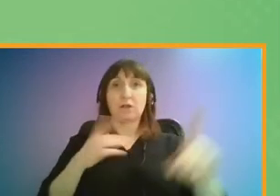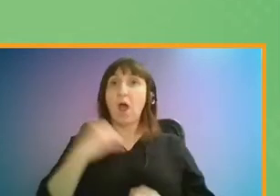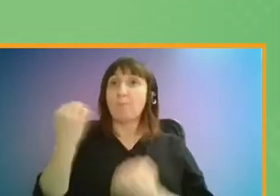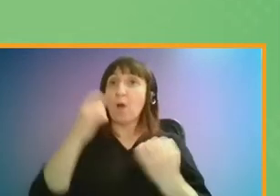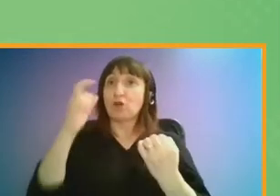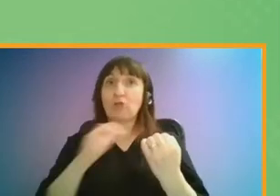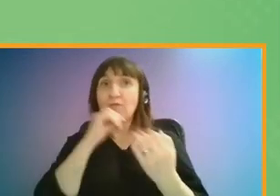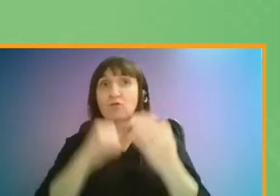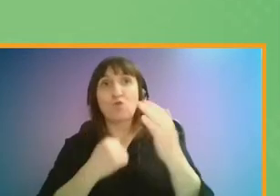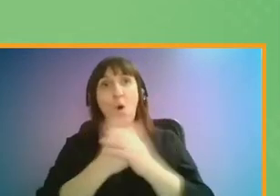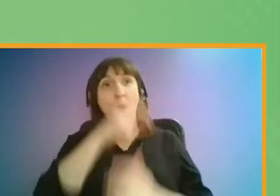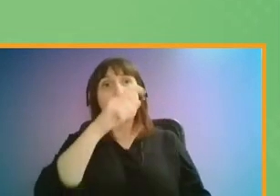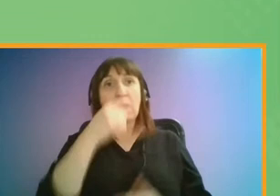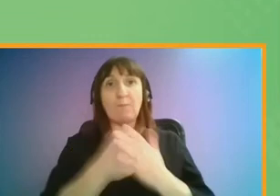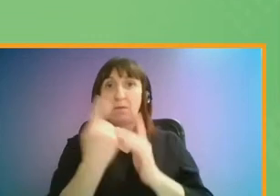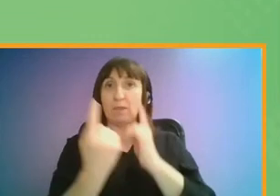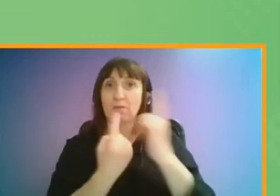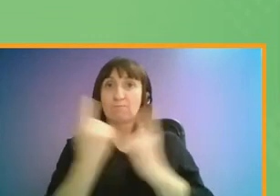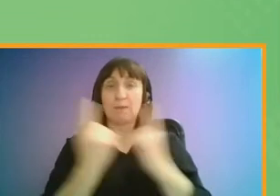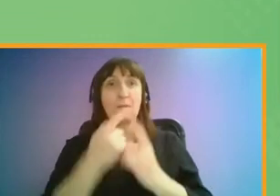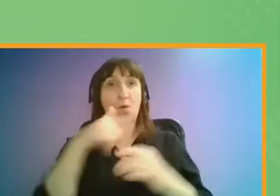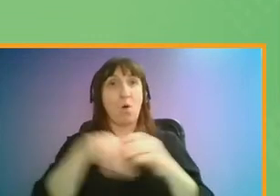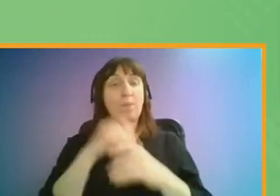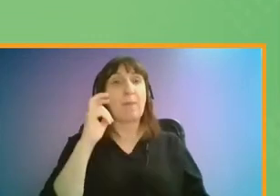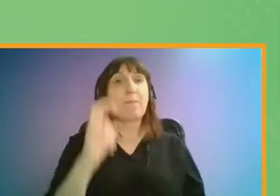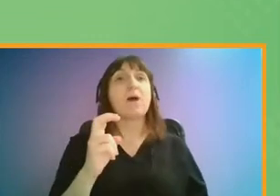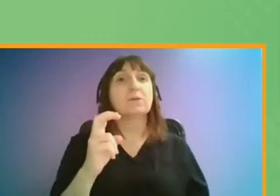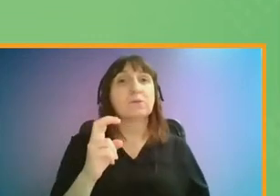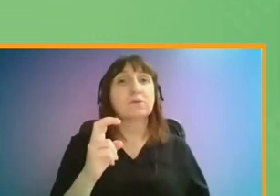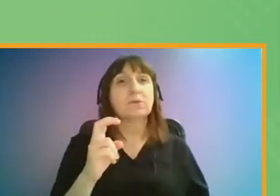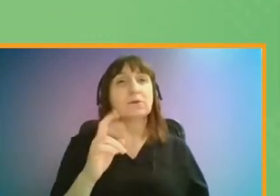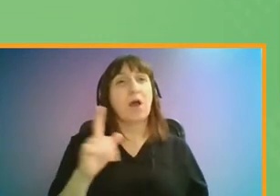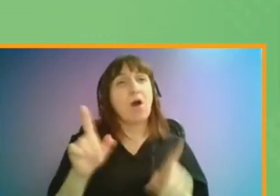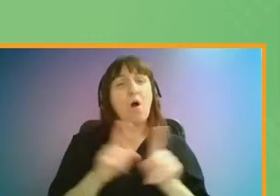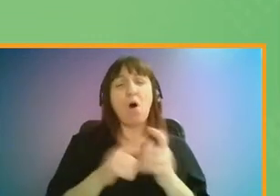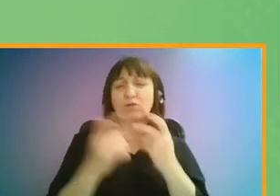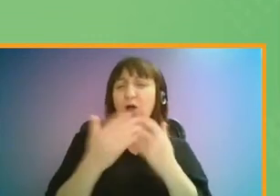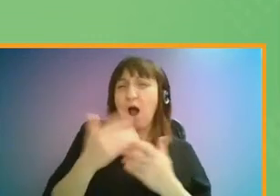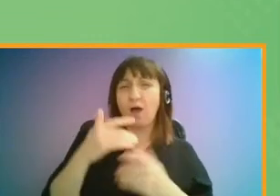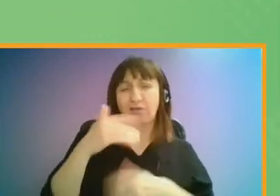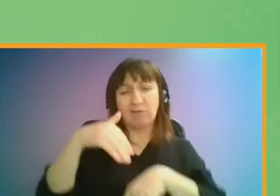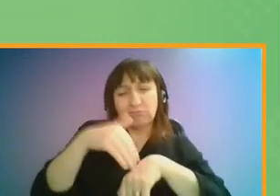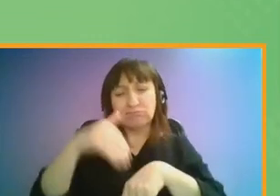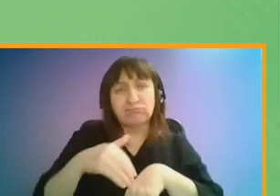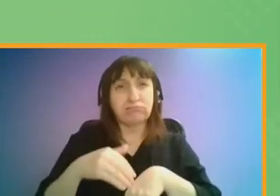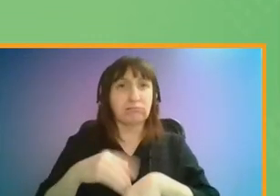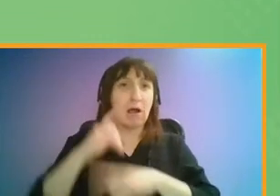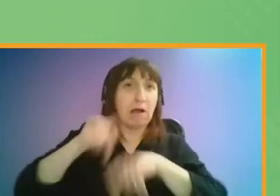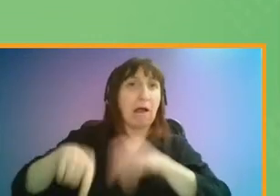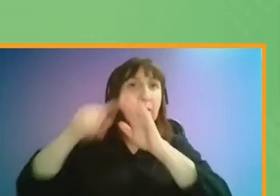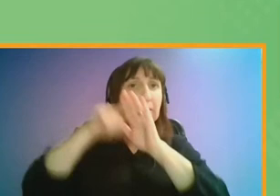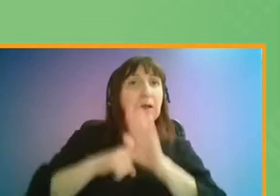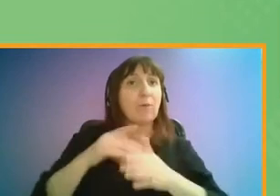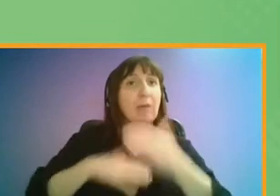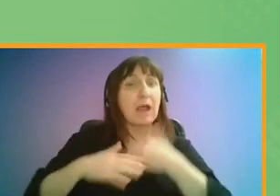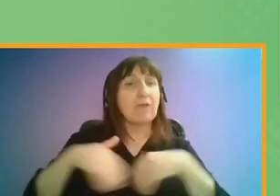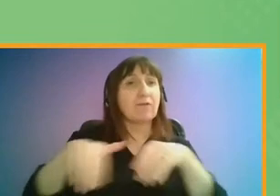passenger number limits on their bus. More widely, there were concerns about other antisocial or illegal behaviour on the network.